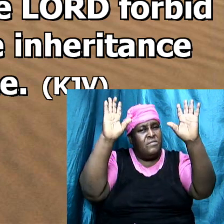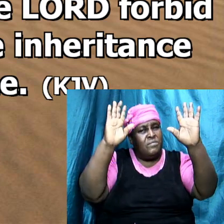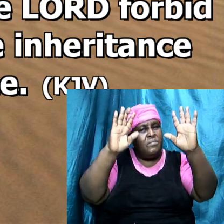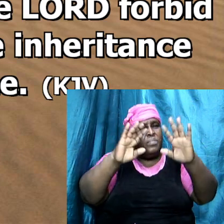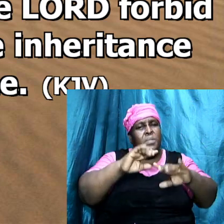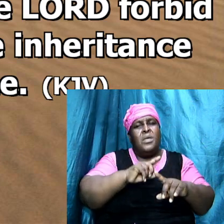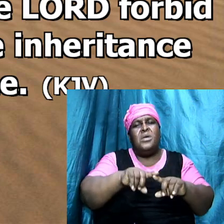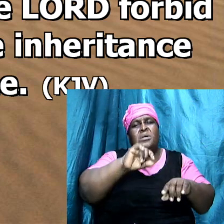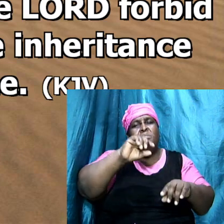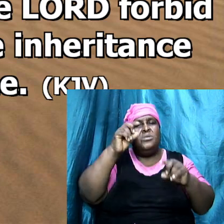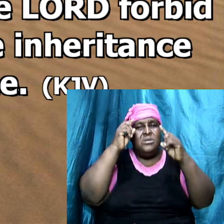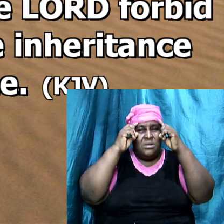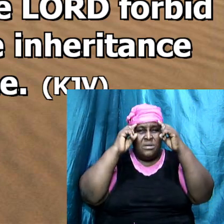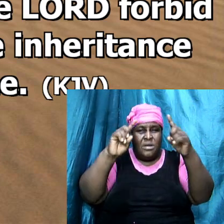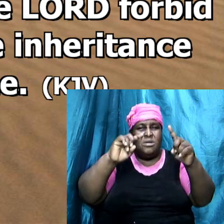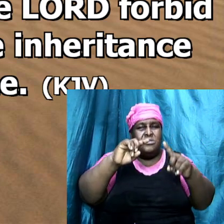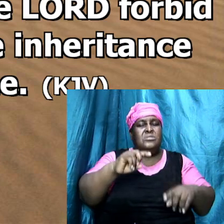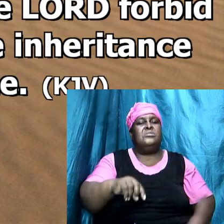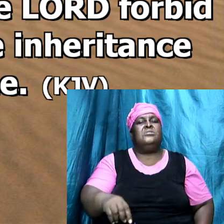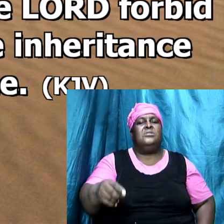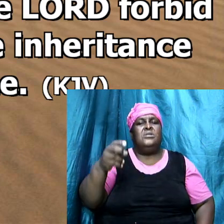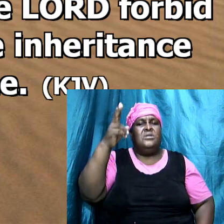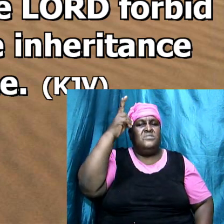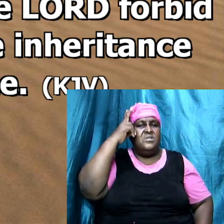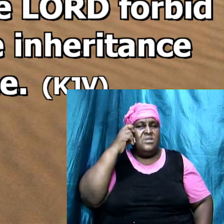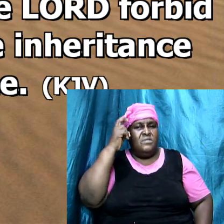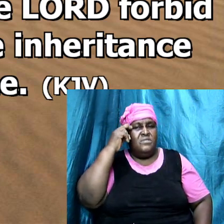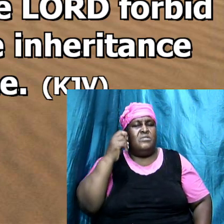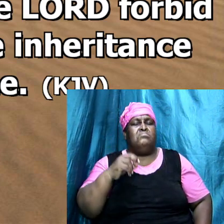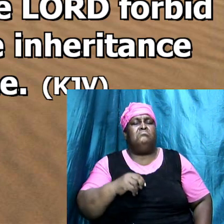train of Jezebel was saying promote covetousness